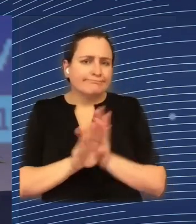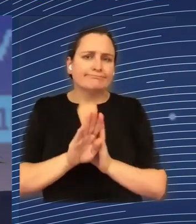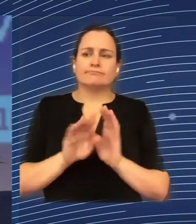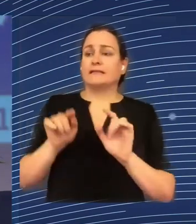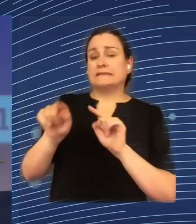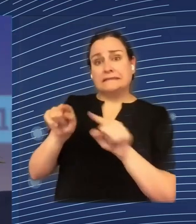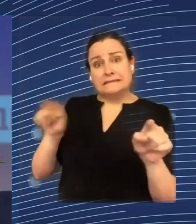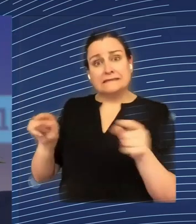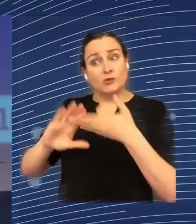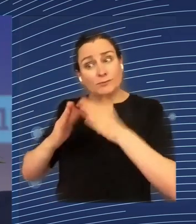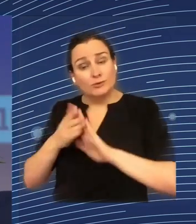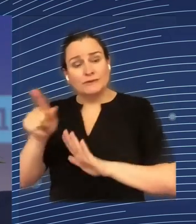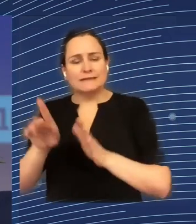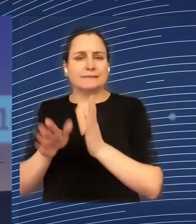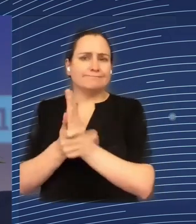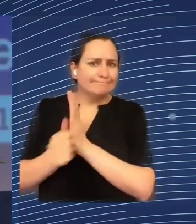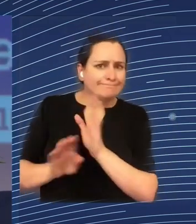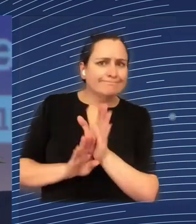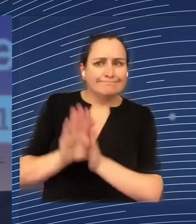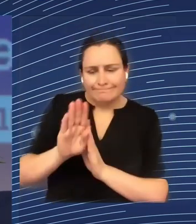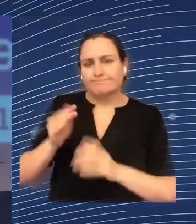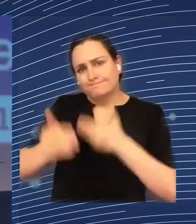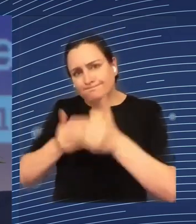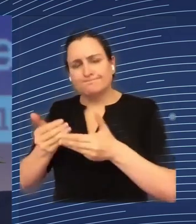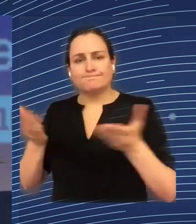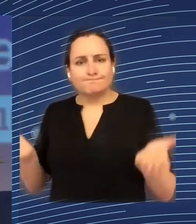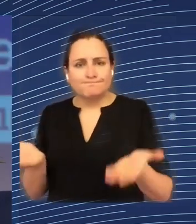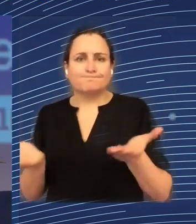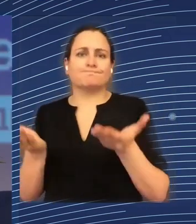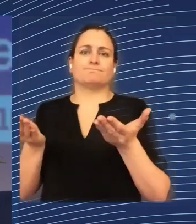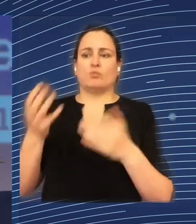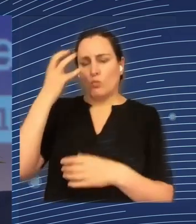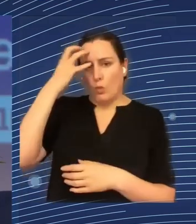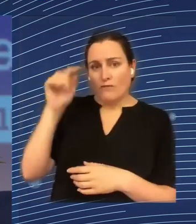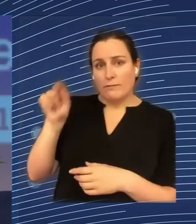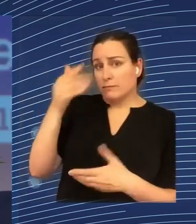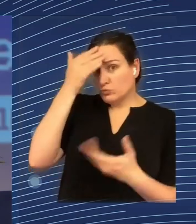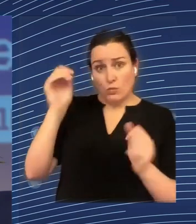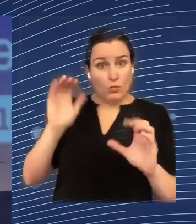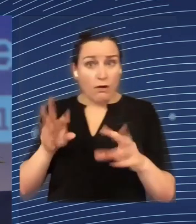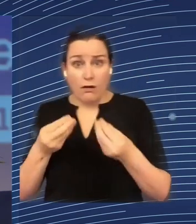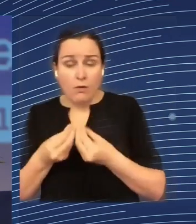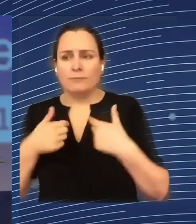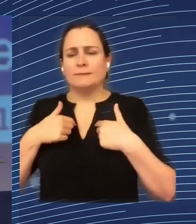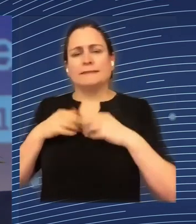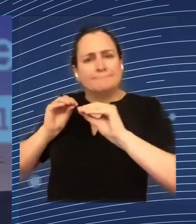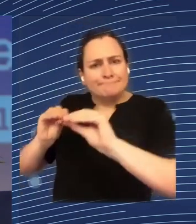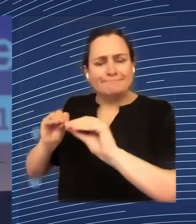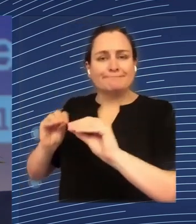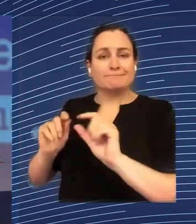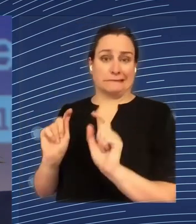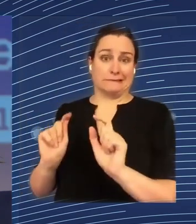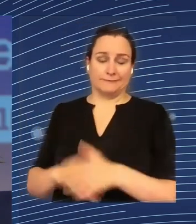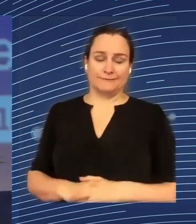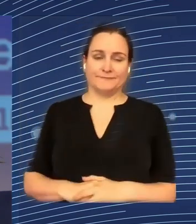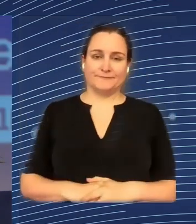authorities level as well. So I'm getting back a bit to the... I started from the complexity, but